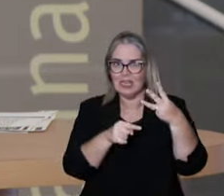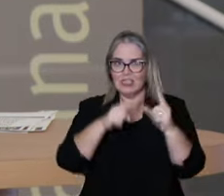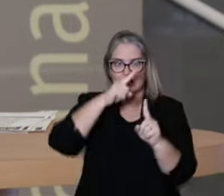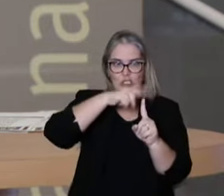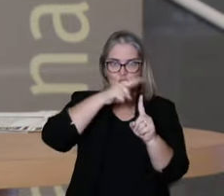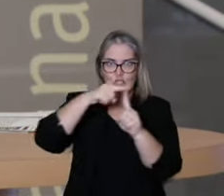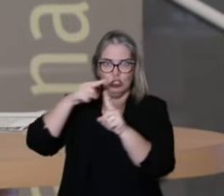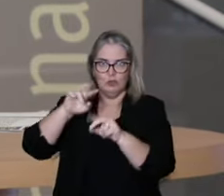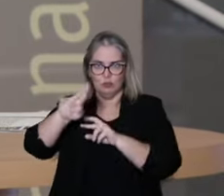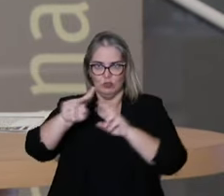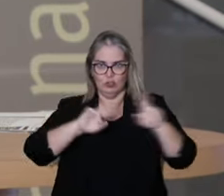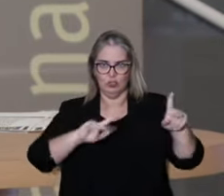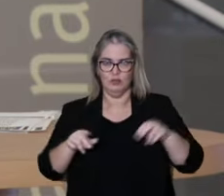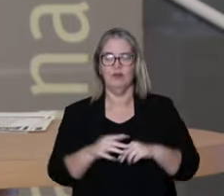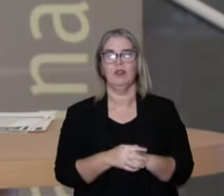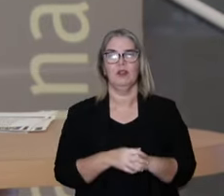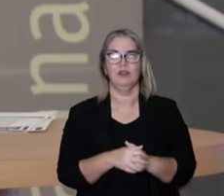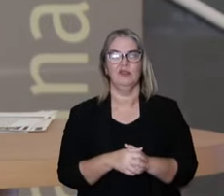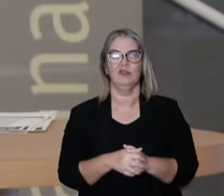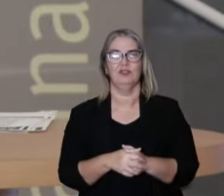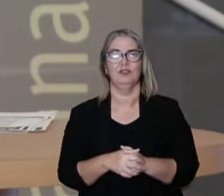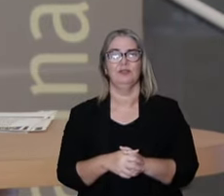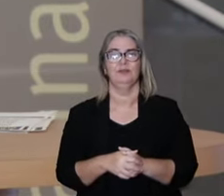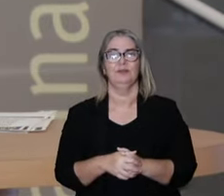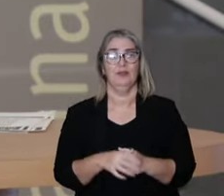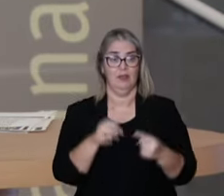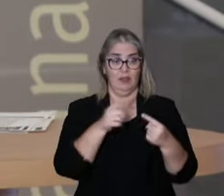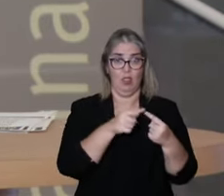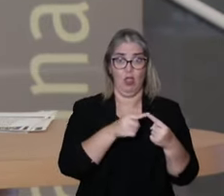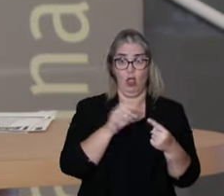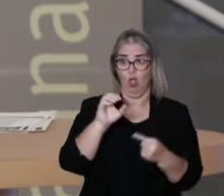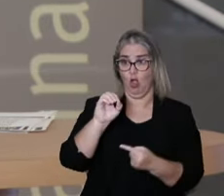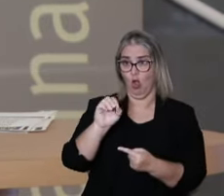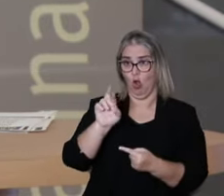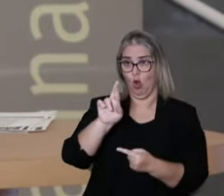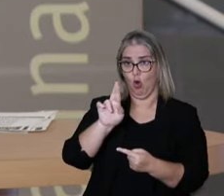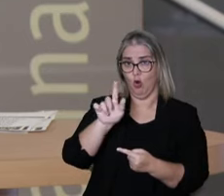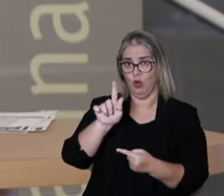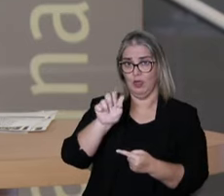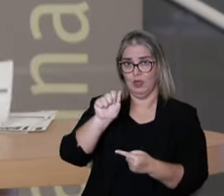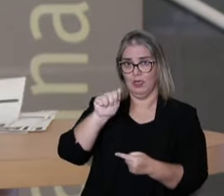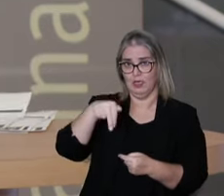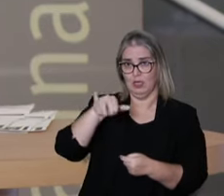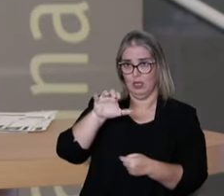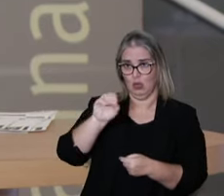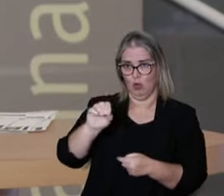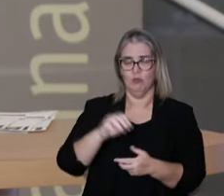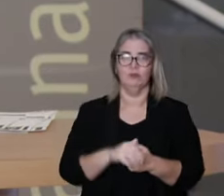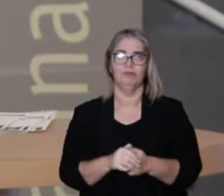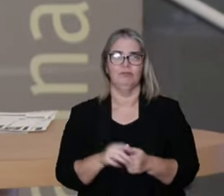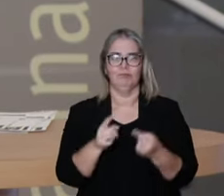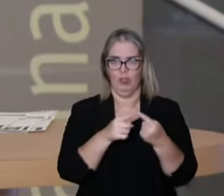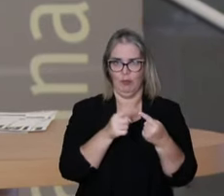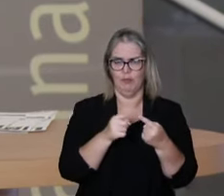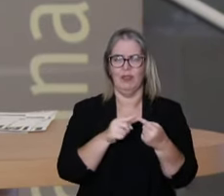And we use it pretty much the same distribution. So the organic atrogyny